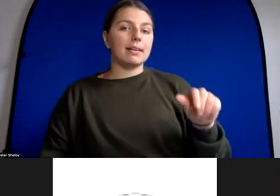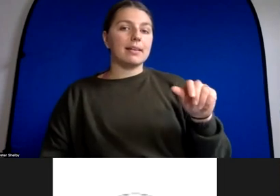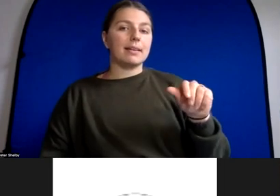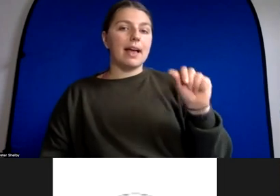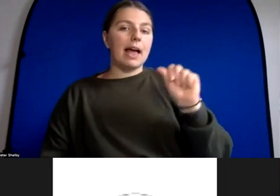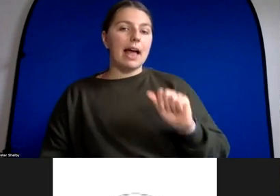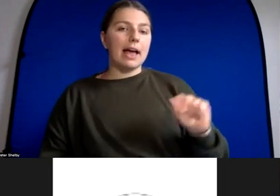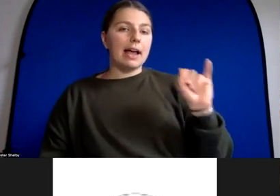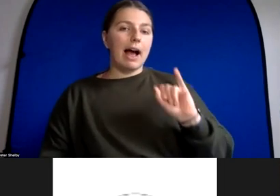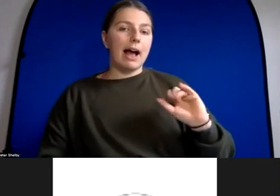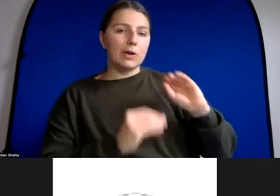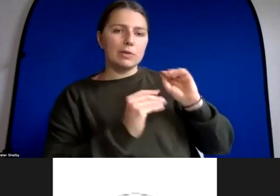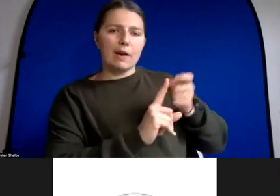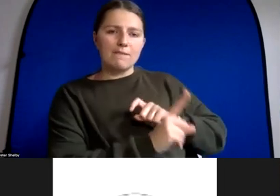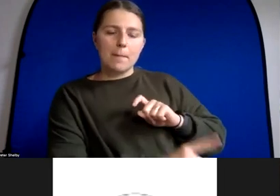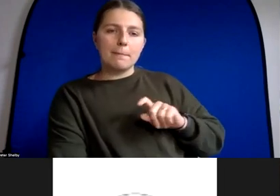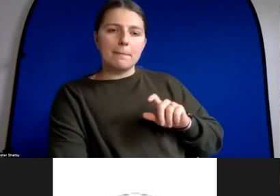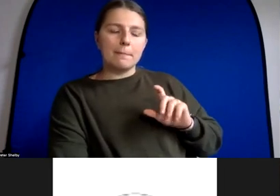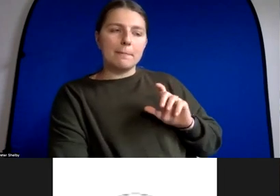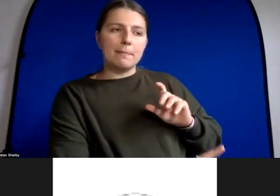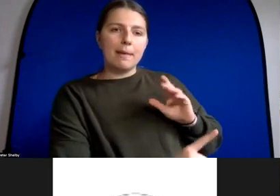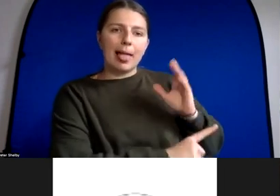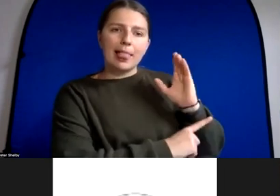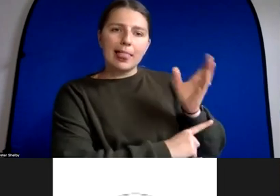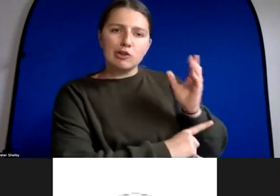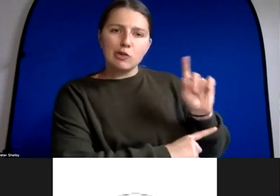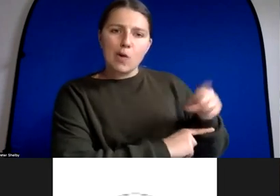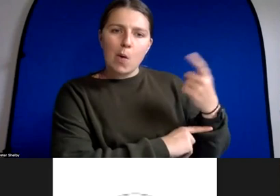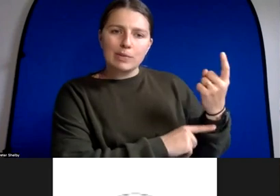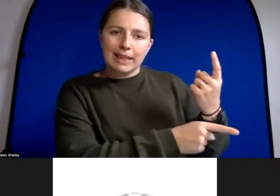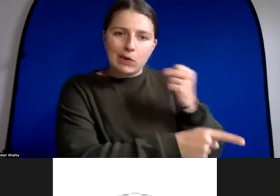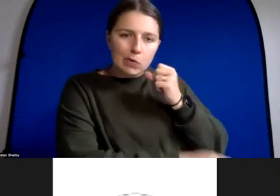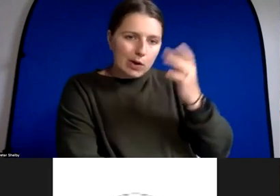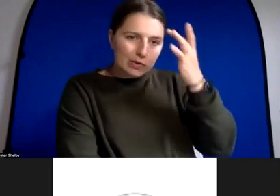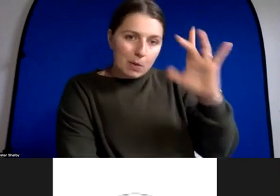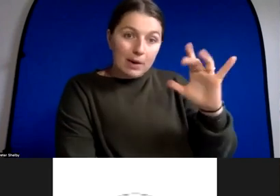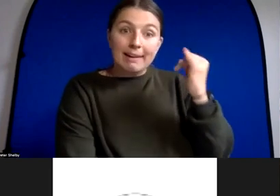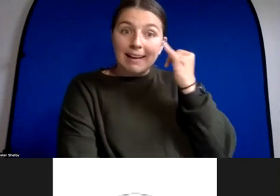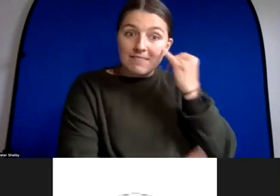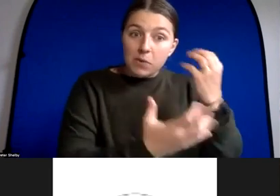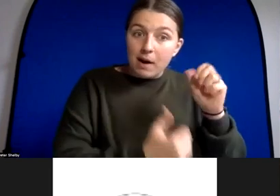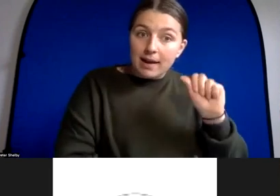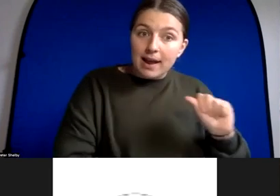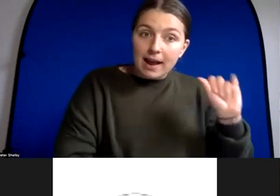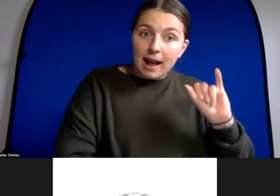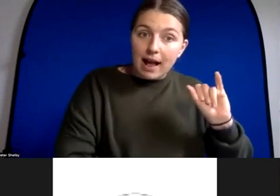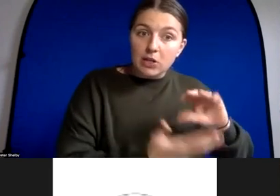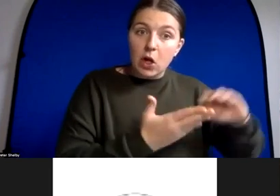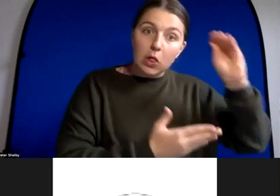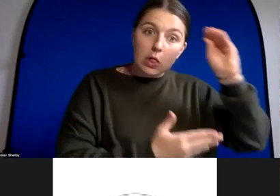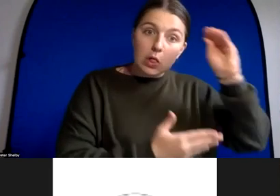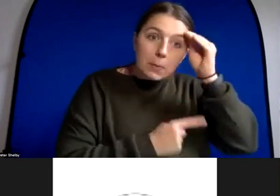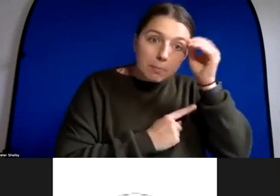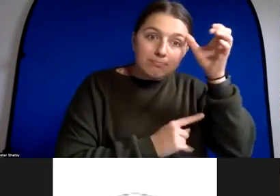and so they're not very smart uh if you really want ais to learn just like if you really want